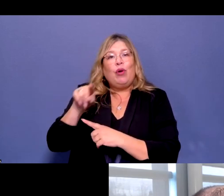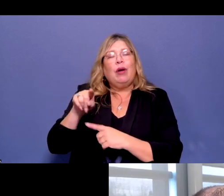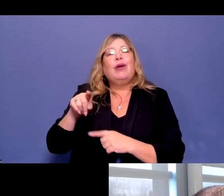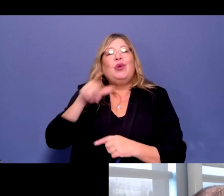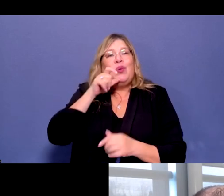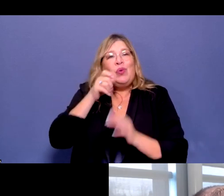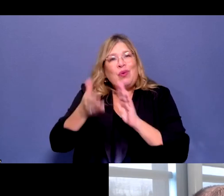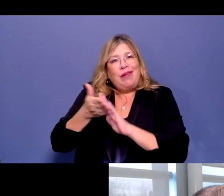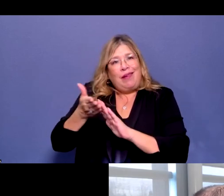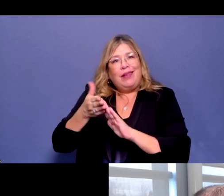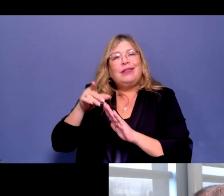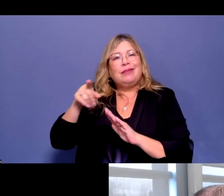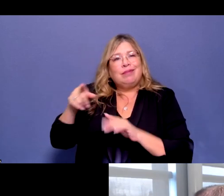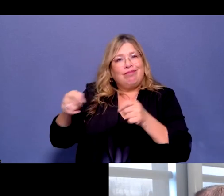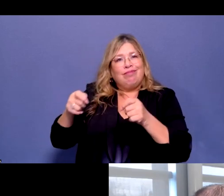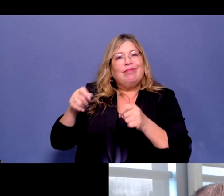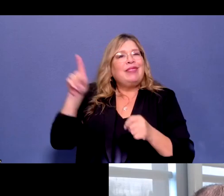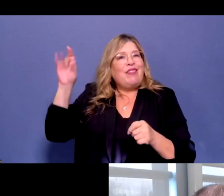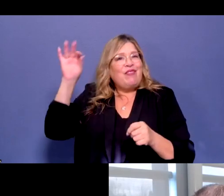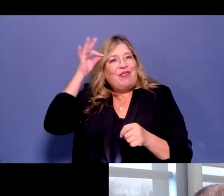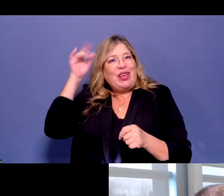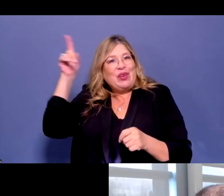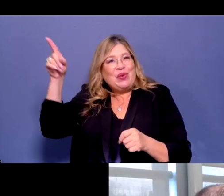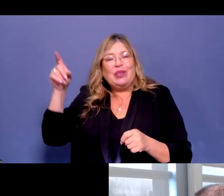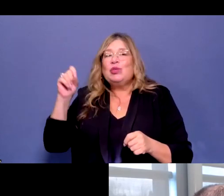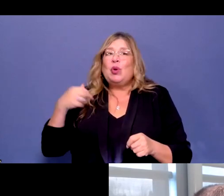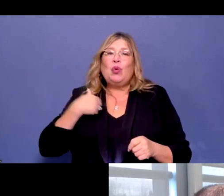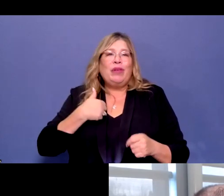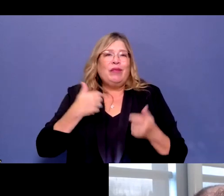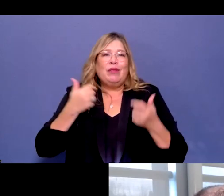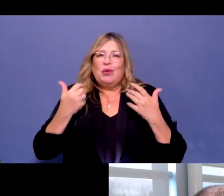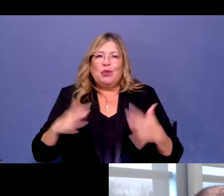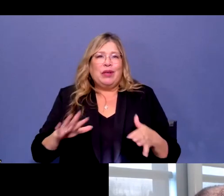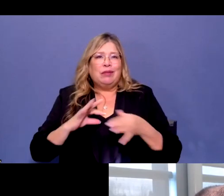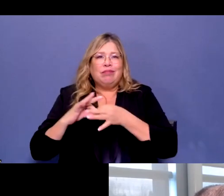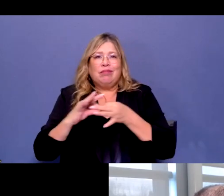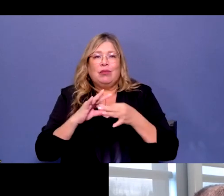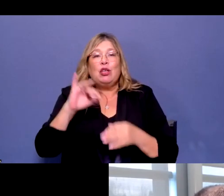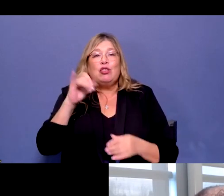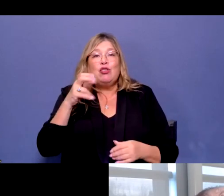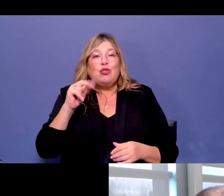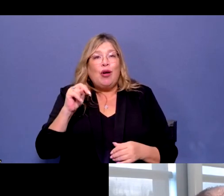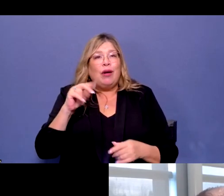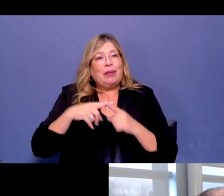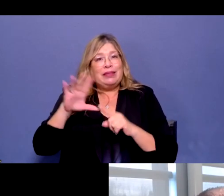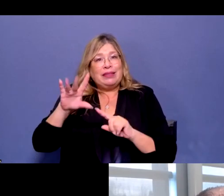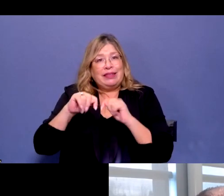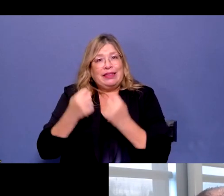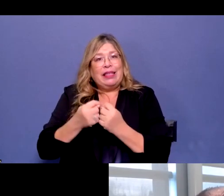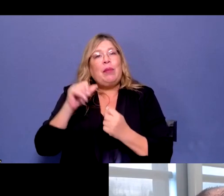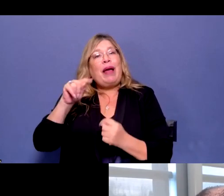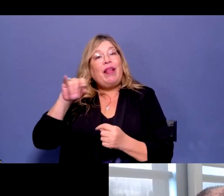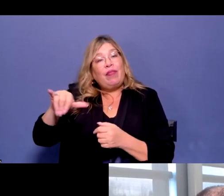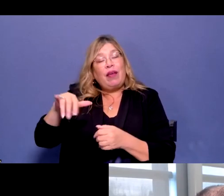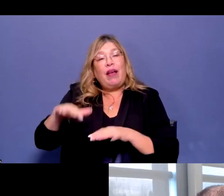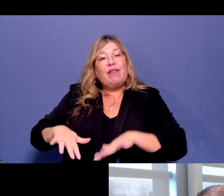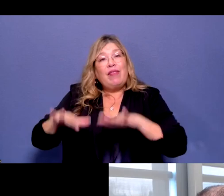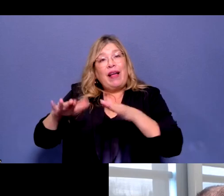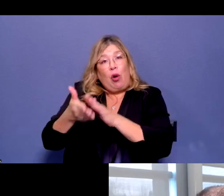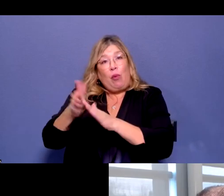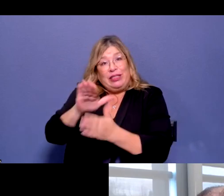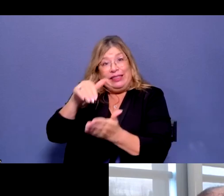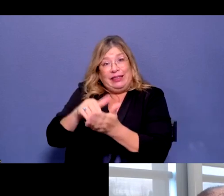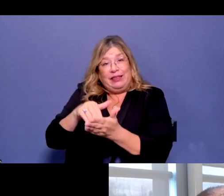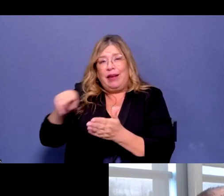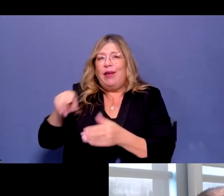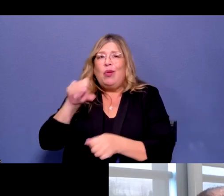And so those conversations happen in real time. John and his team at the Flood Operations Center work very closely with the federal government, the Army